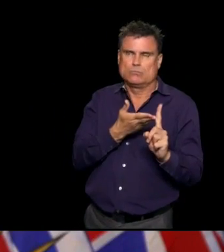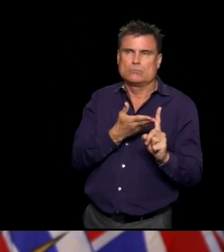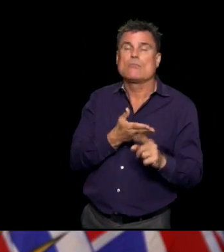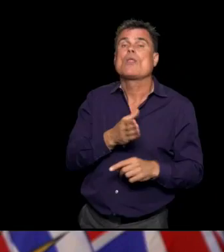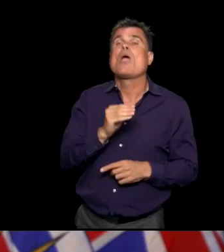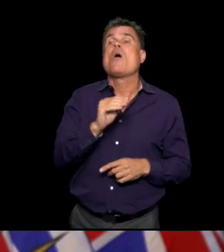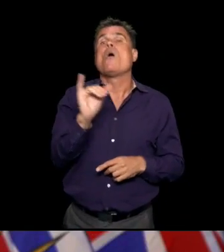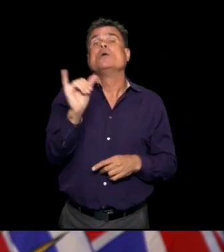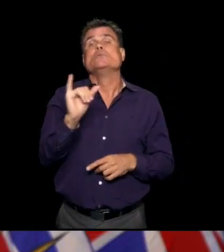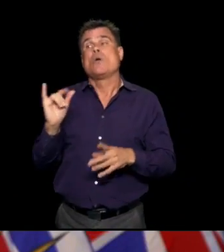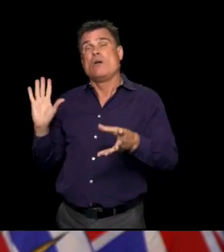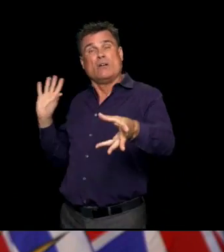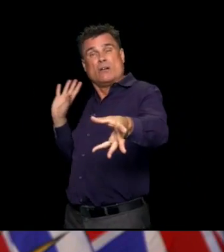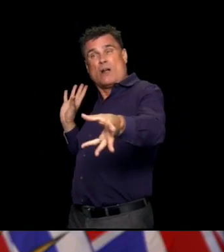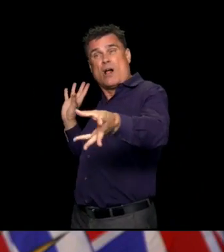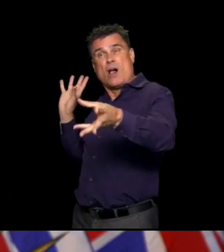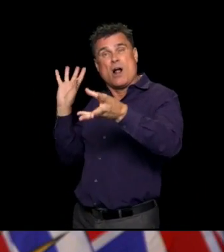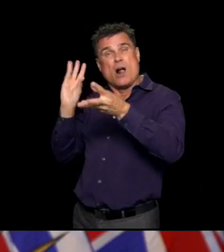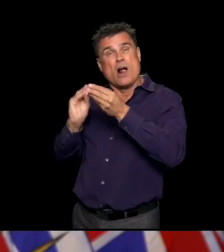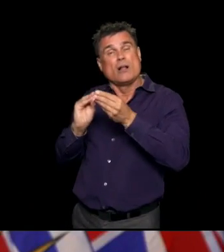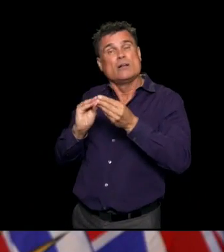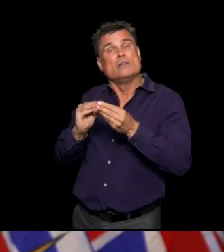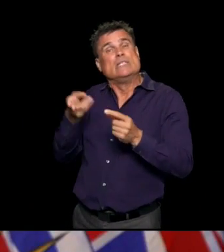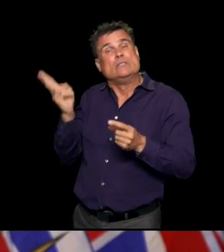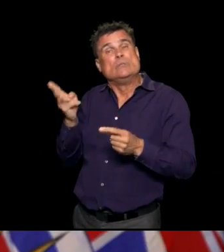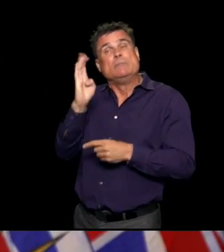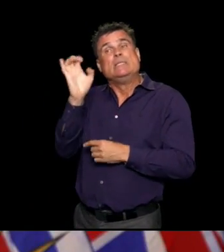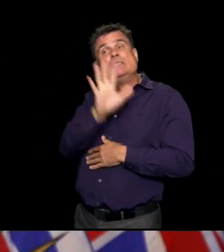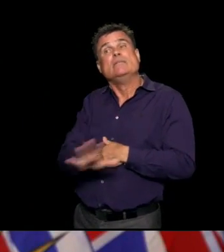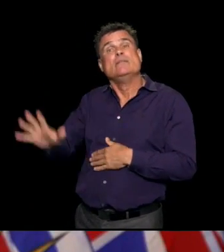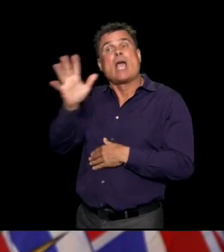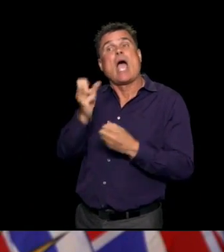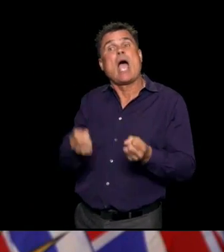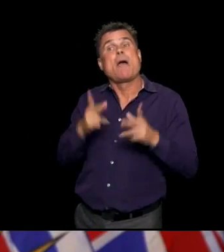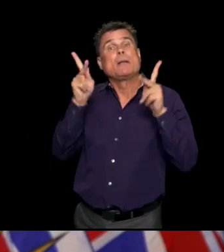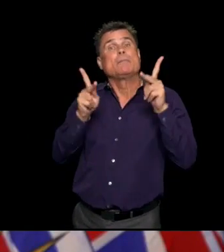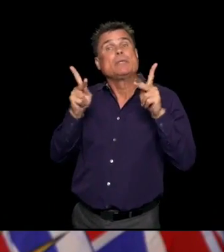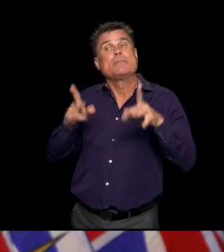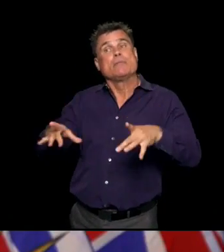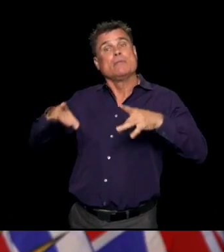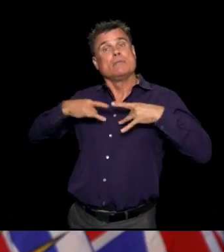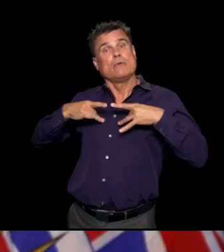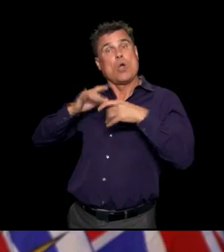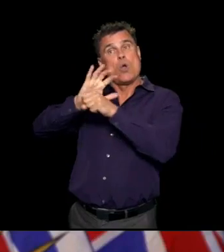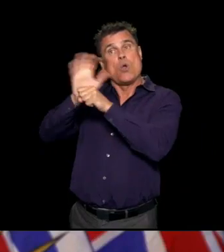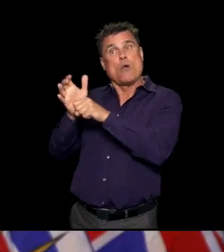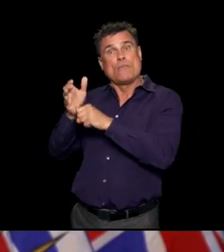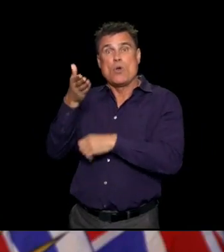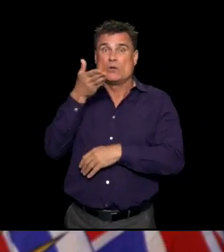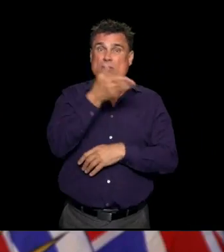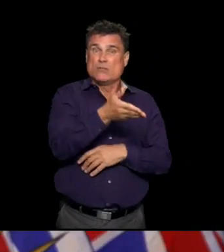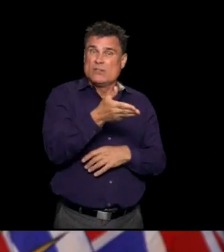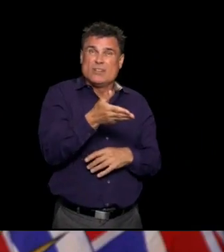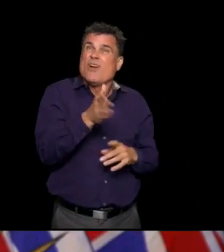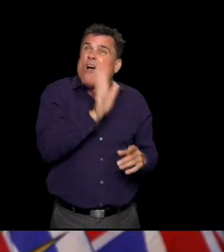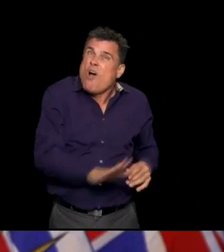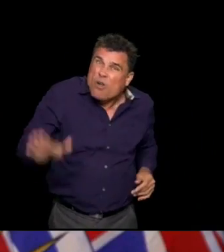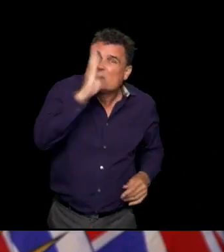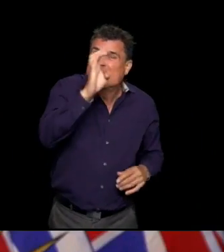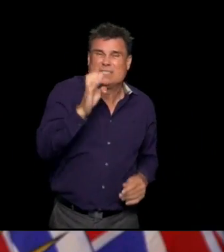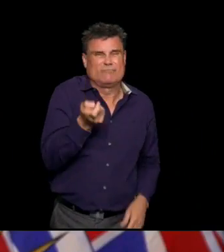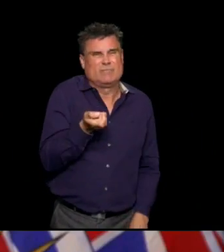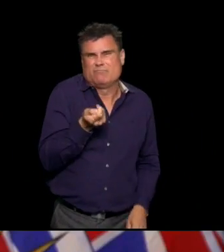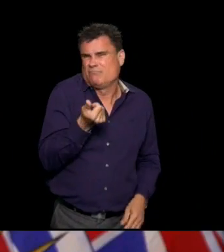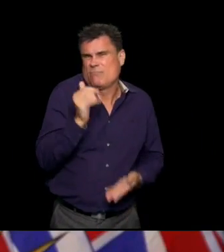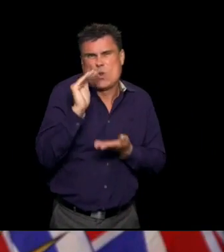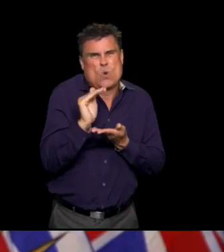We have very low transmission in our community. We have low prevalence of disease. We have people who know what to do. And it's going to be